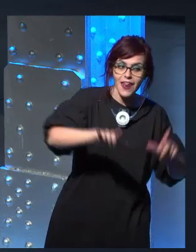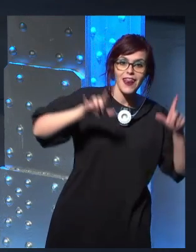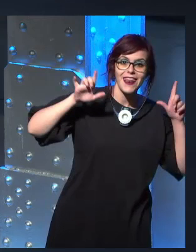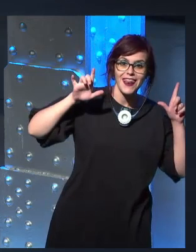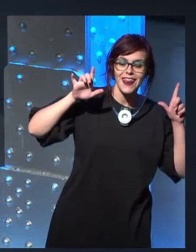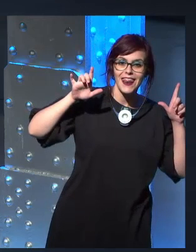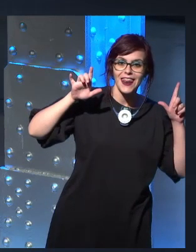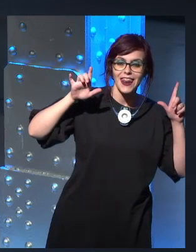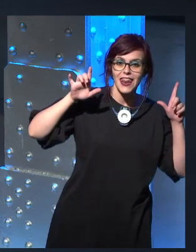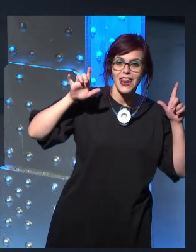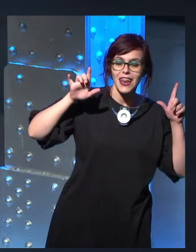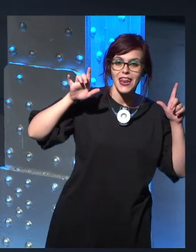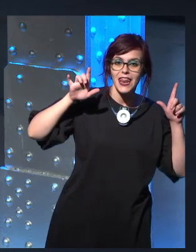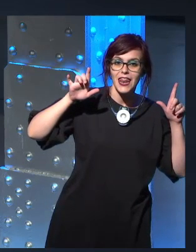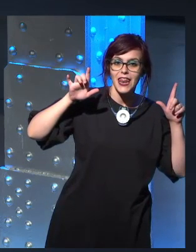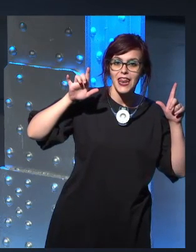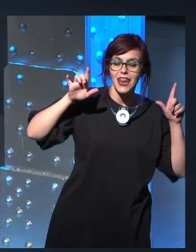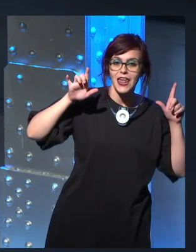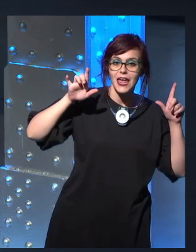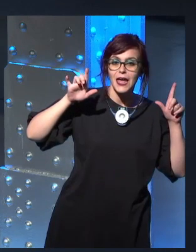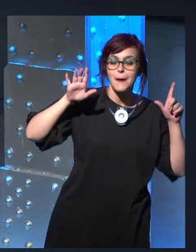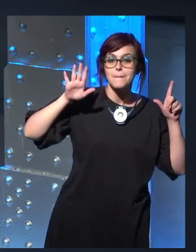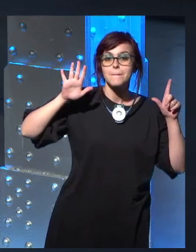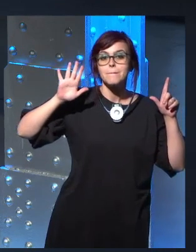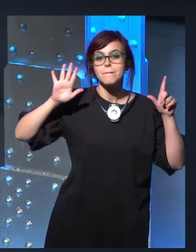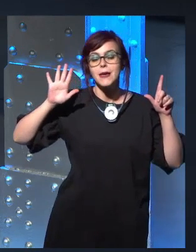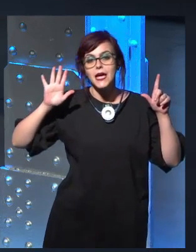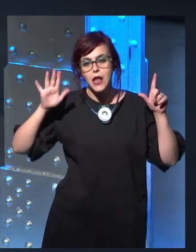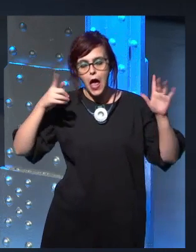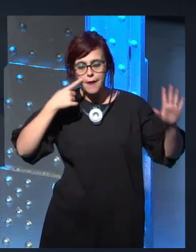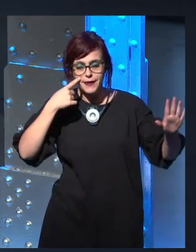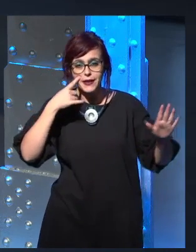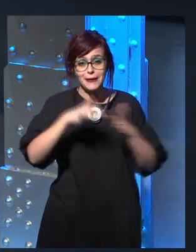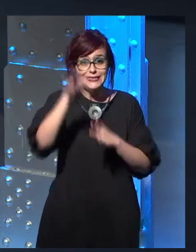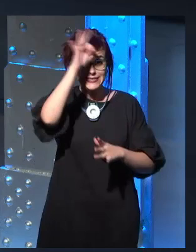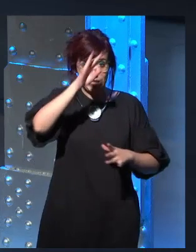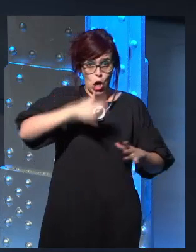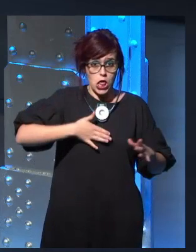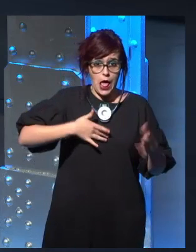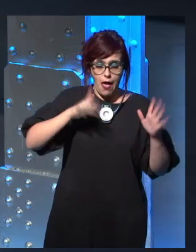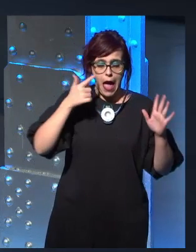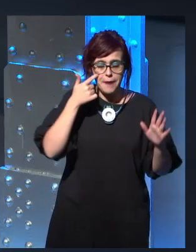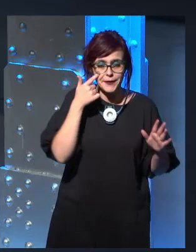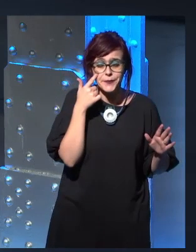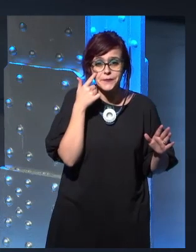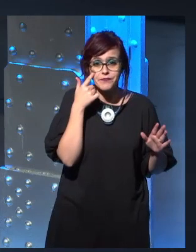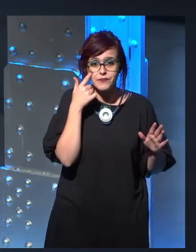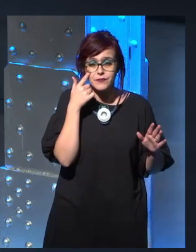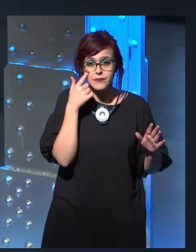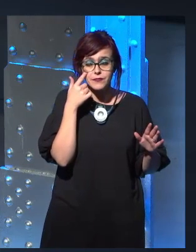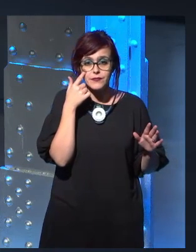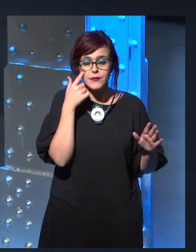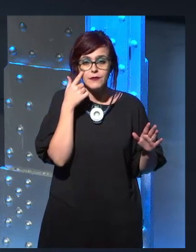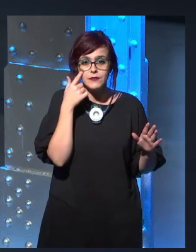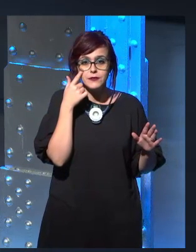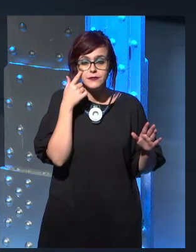that this comes out of a... My theory on this is that the people who raised